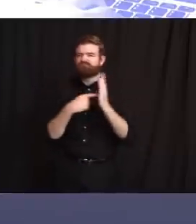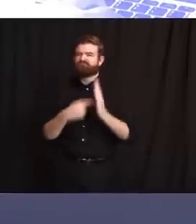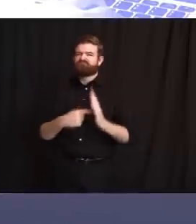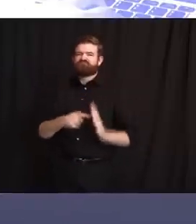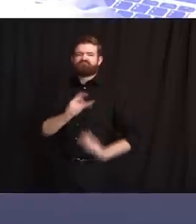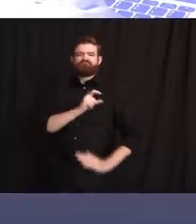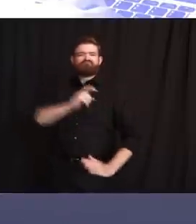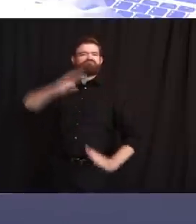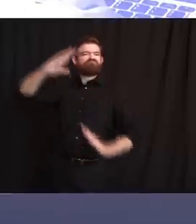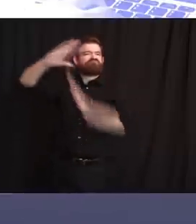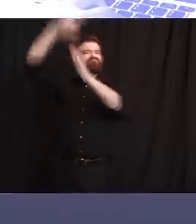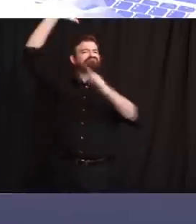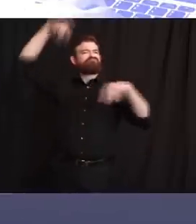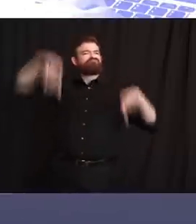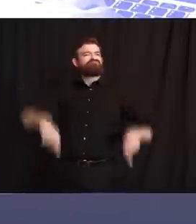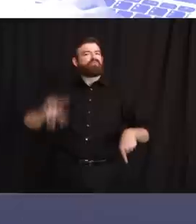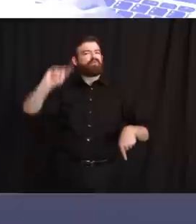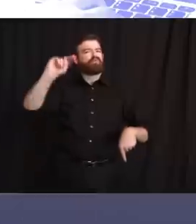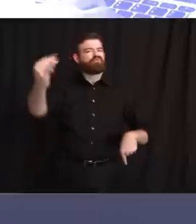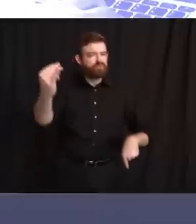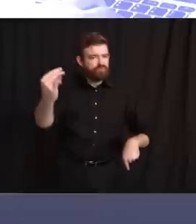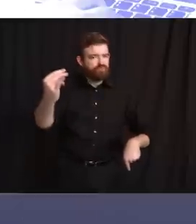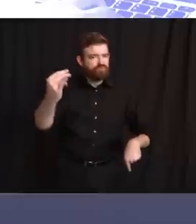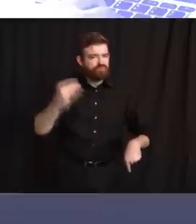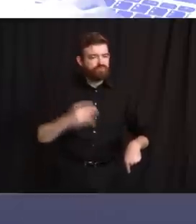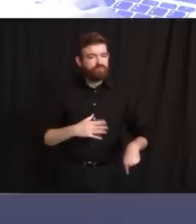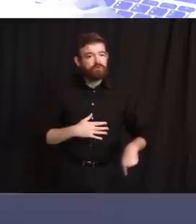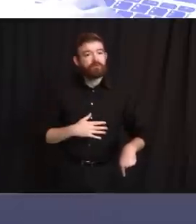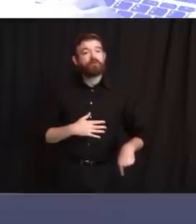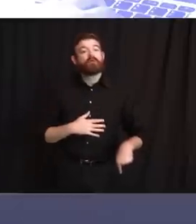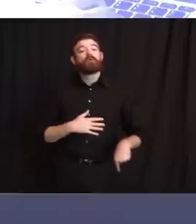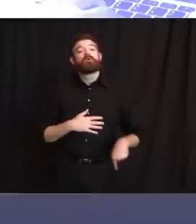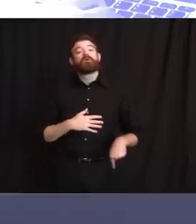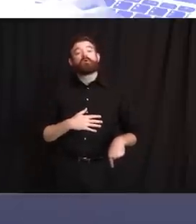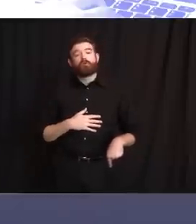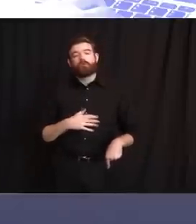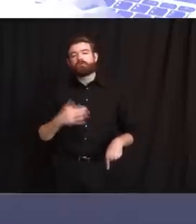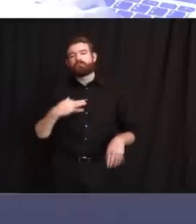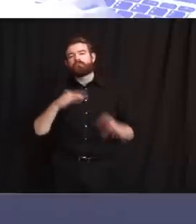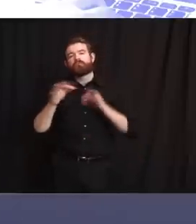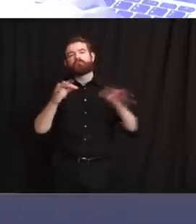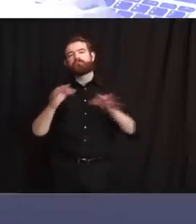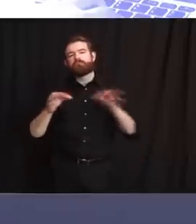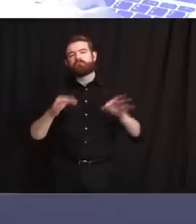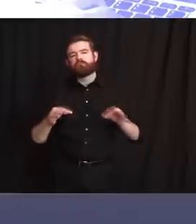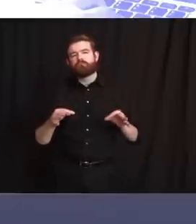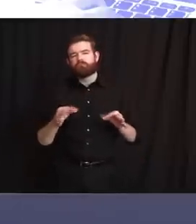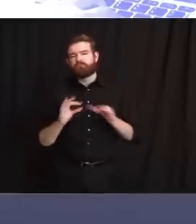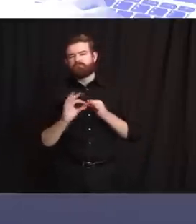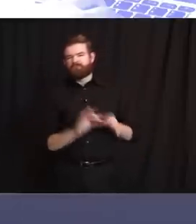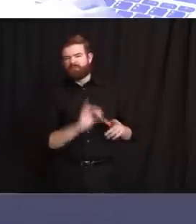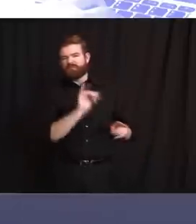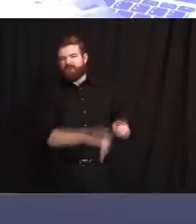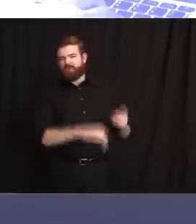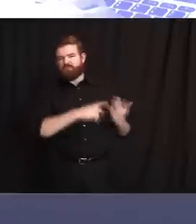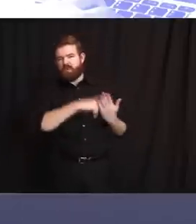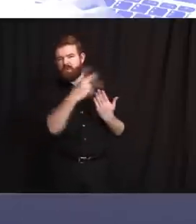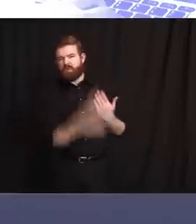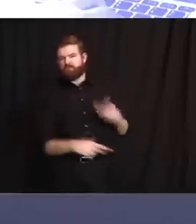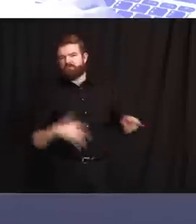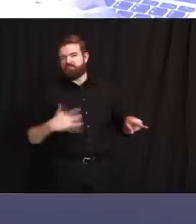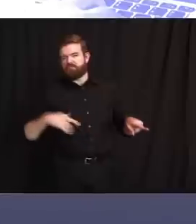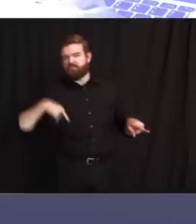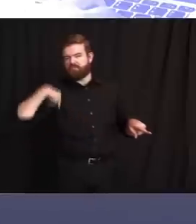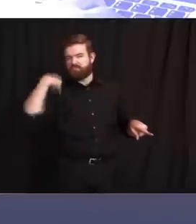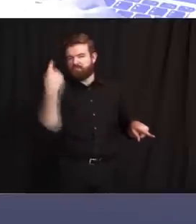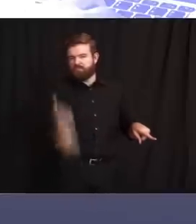Today, I'd like to provide some updates on the Excellence in Policing Initiative and share some additional steps we're taking to ensure that New Jersey